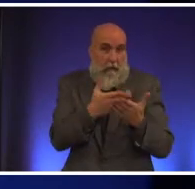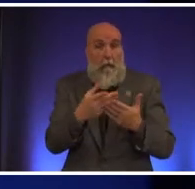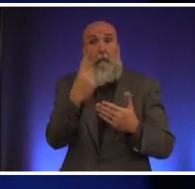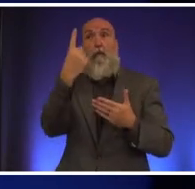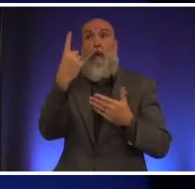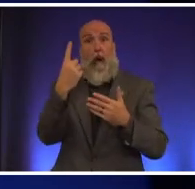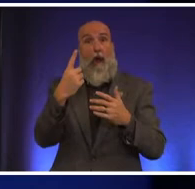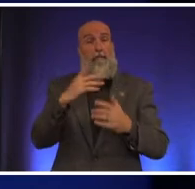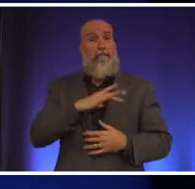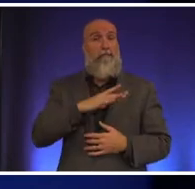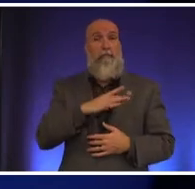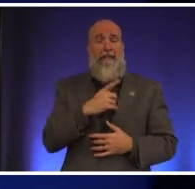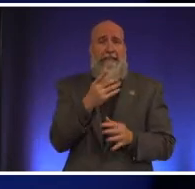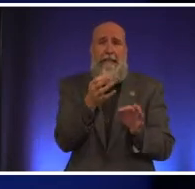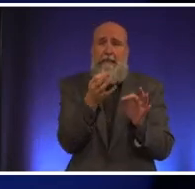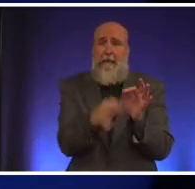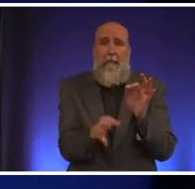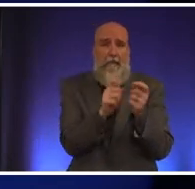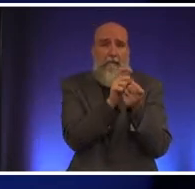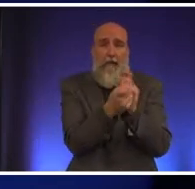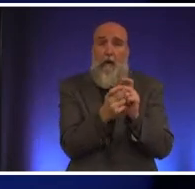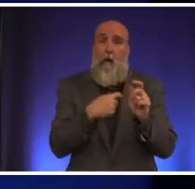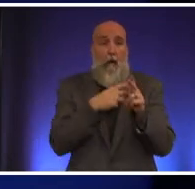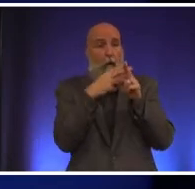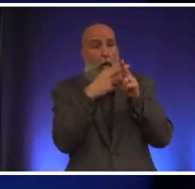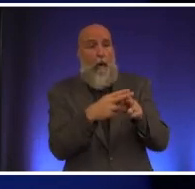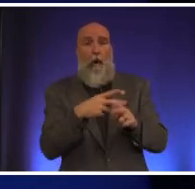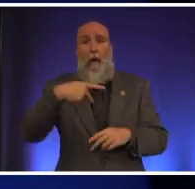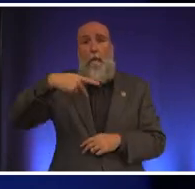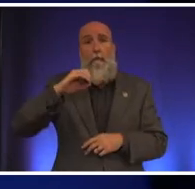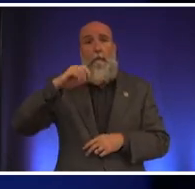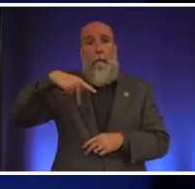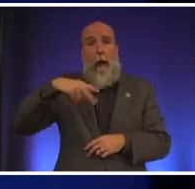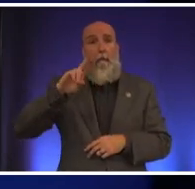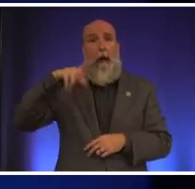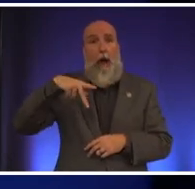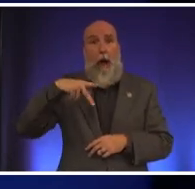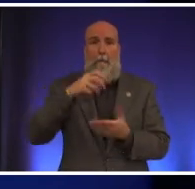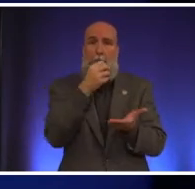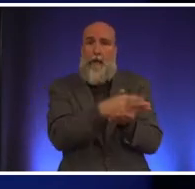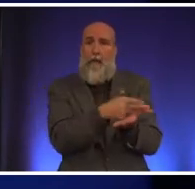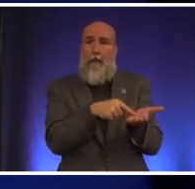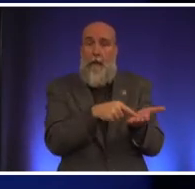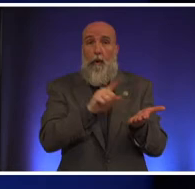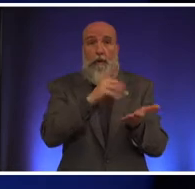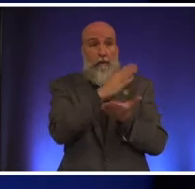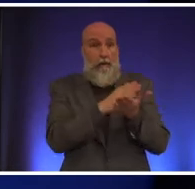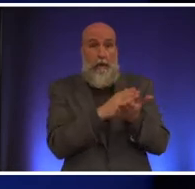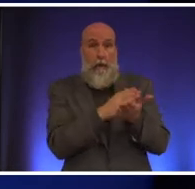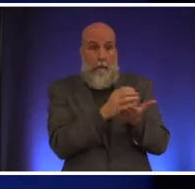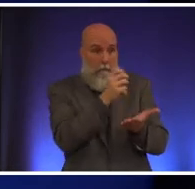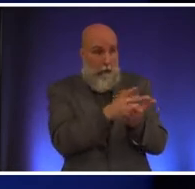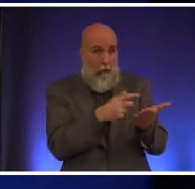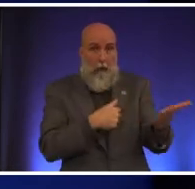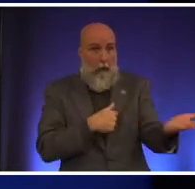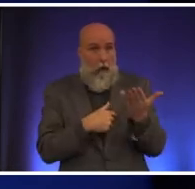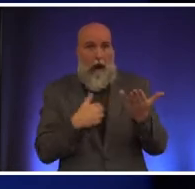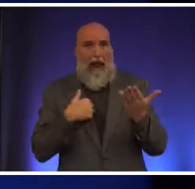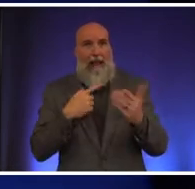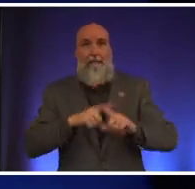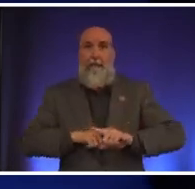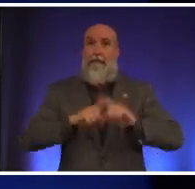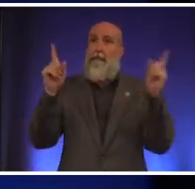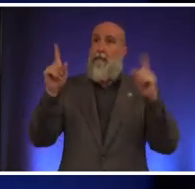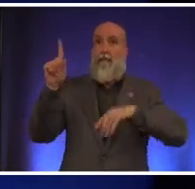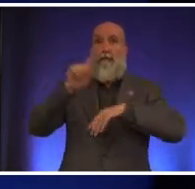something as simple as what i call a pop-up permitting where some permit we we have on separate days